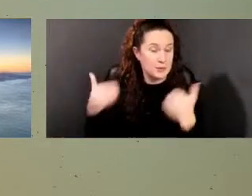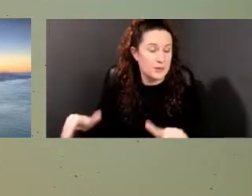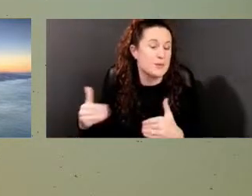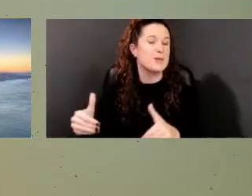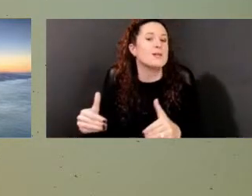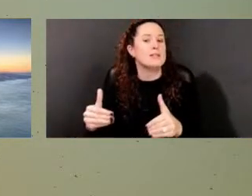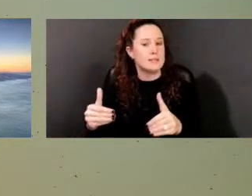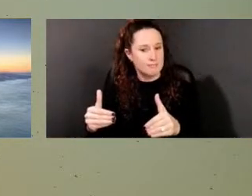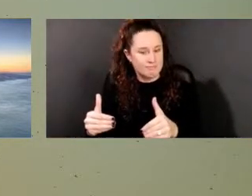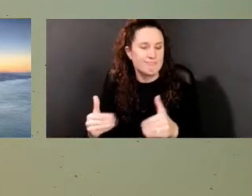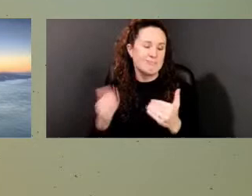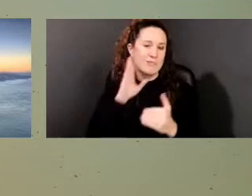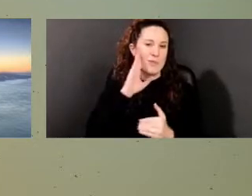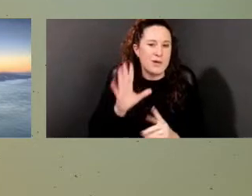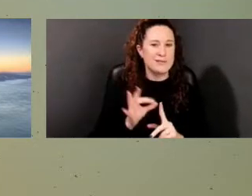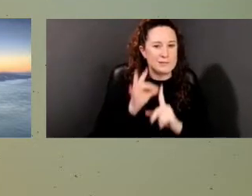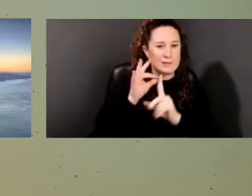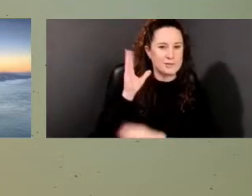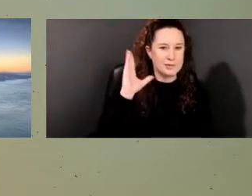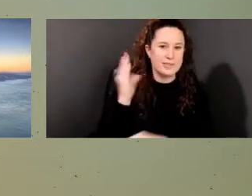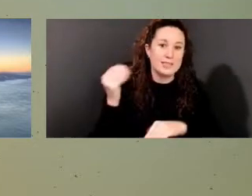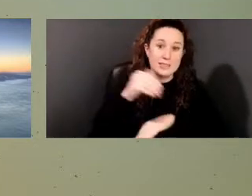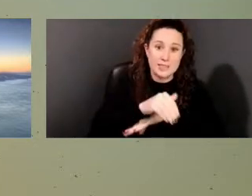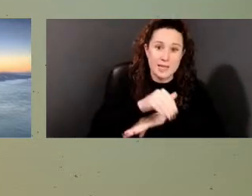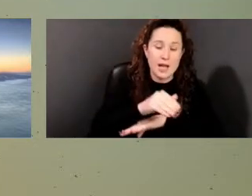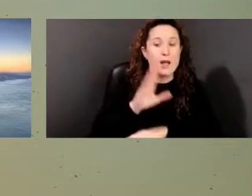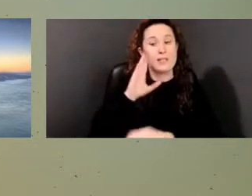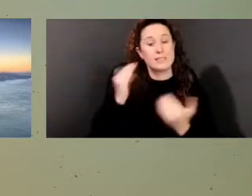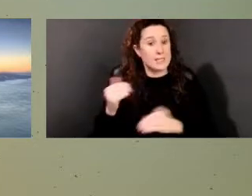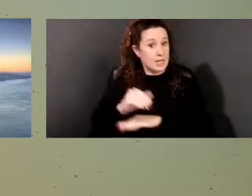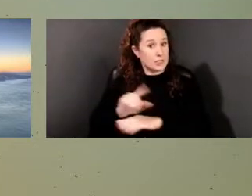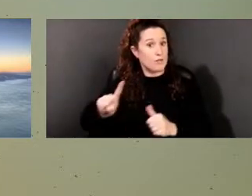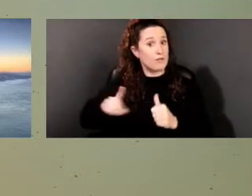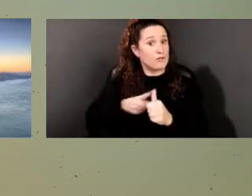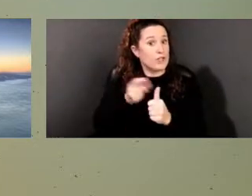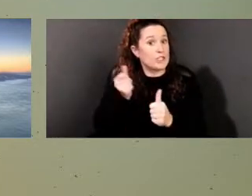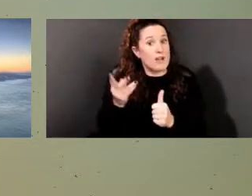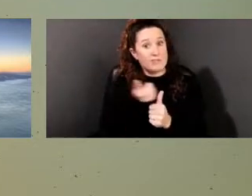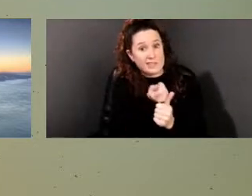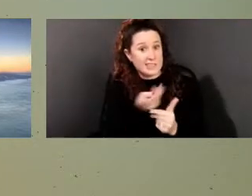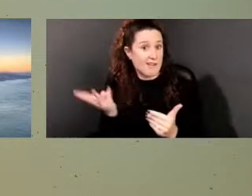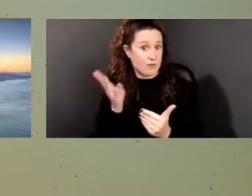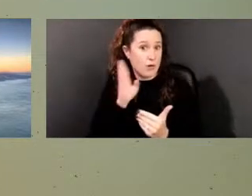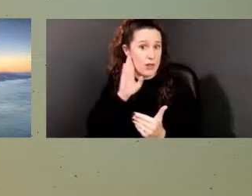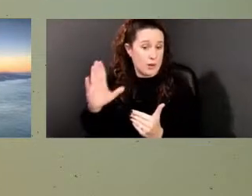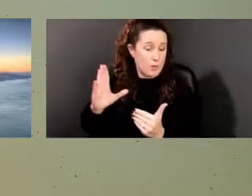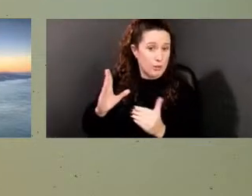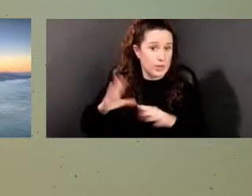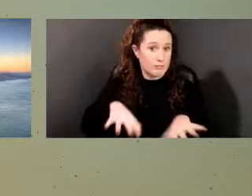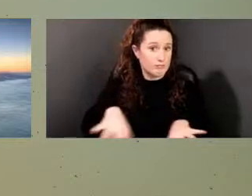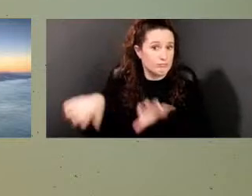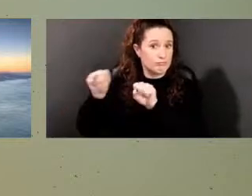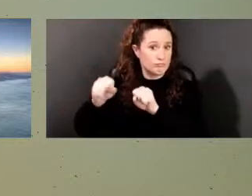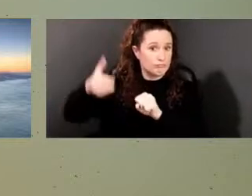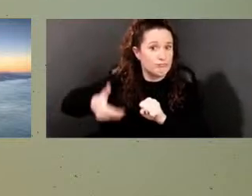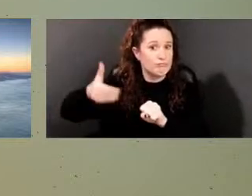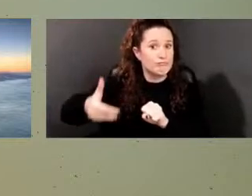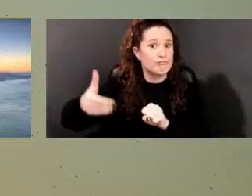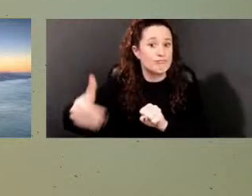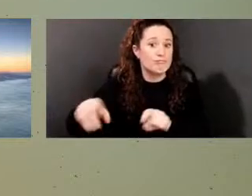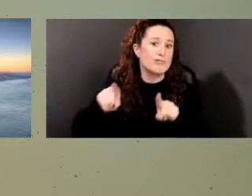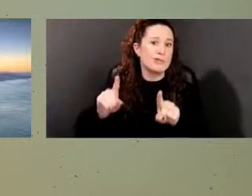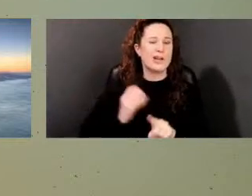one in our series of panel discussions that we committed to have as part of our Juneteenth